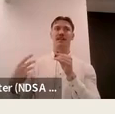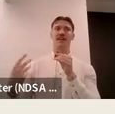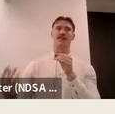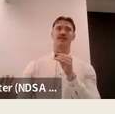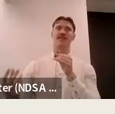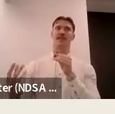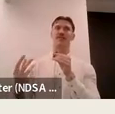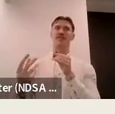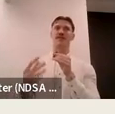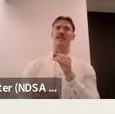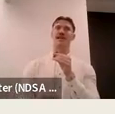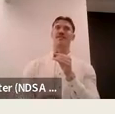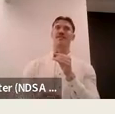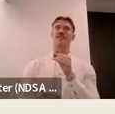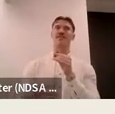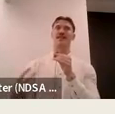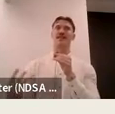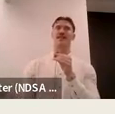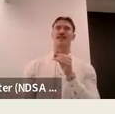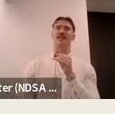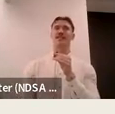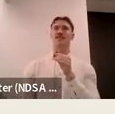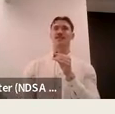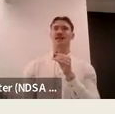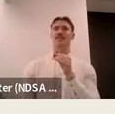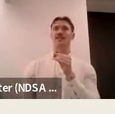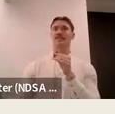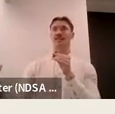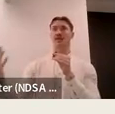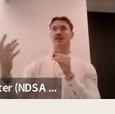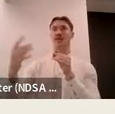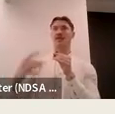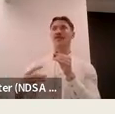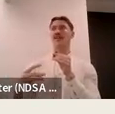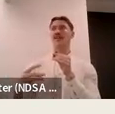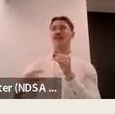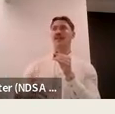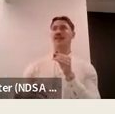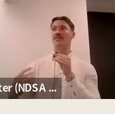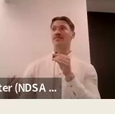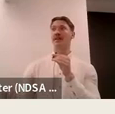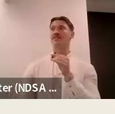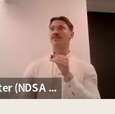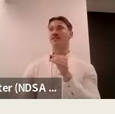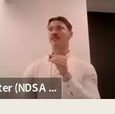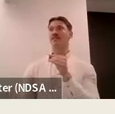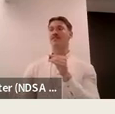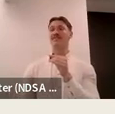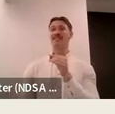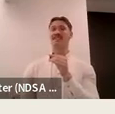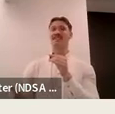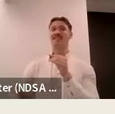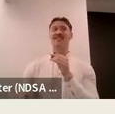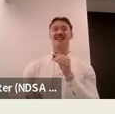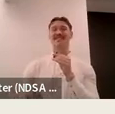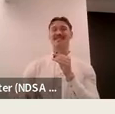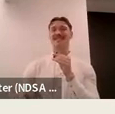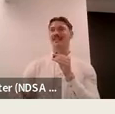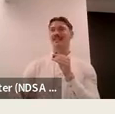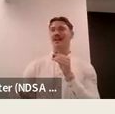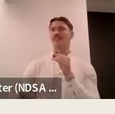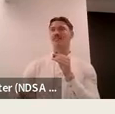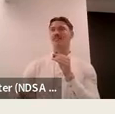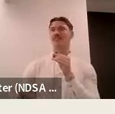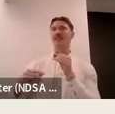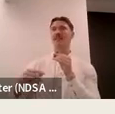quite a lot for a lecturer to be able to adapt to an accessible standard it takes a lot of learning and you have some very passionate individuals which is